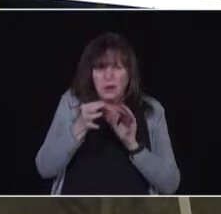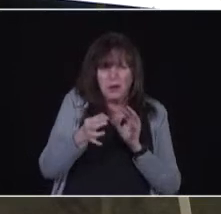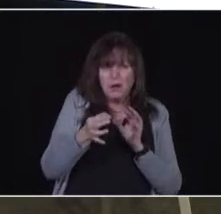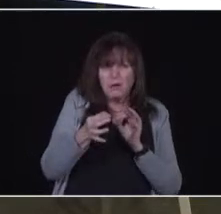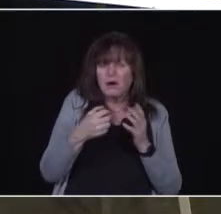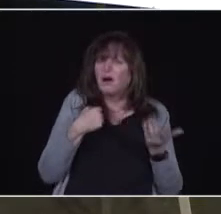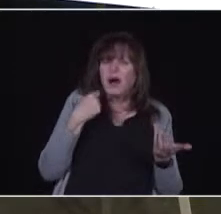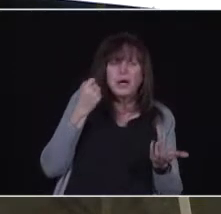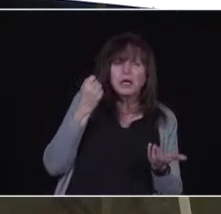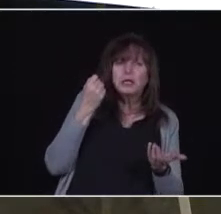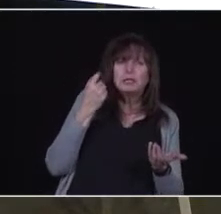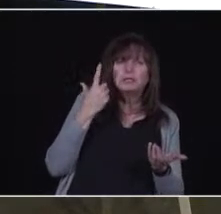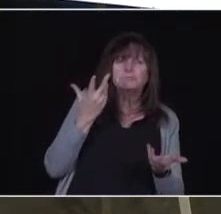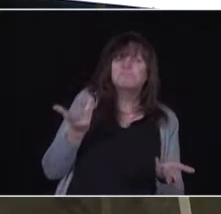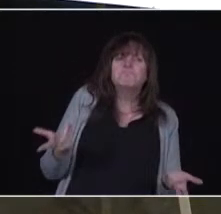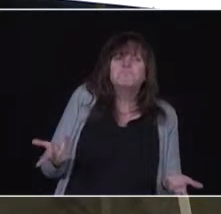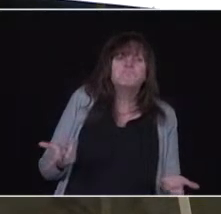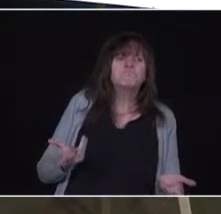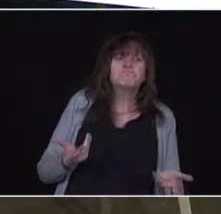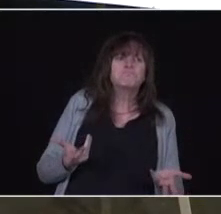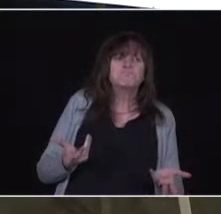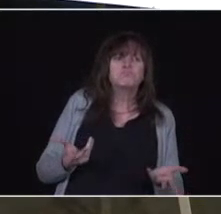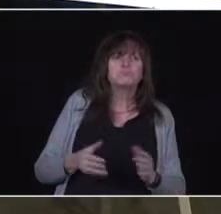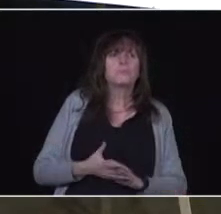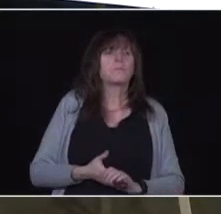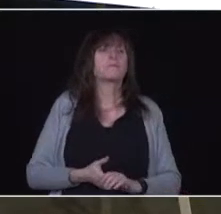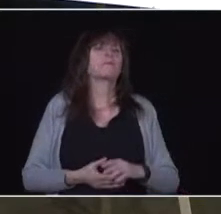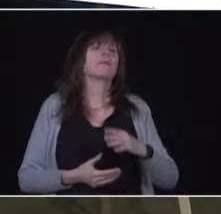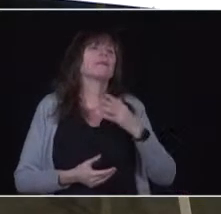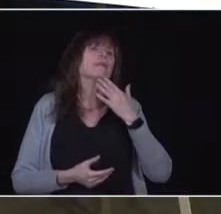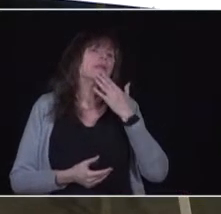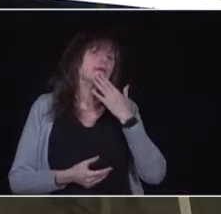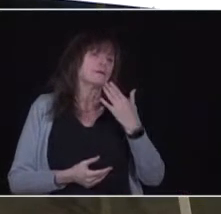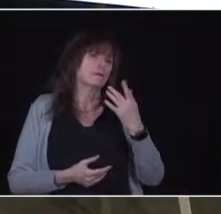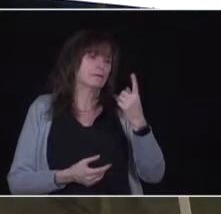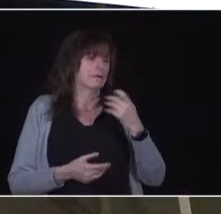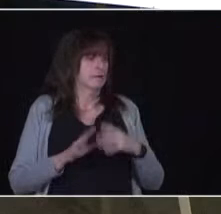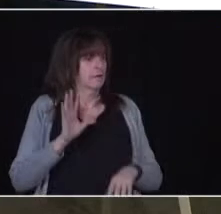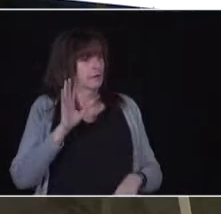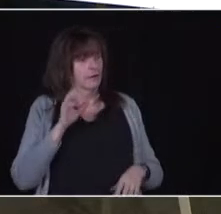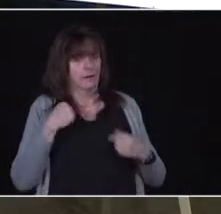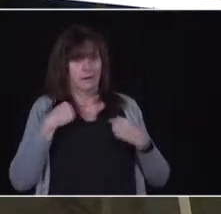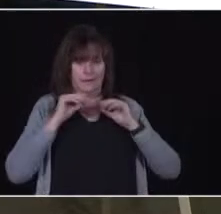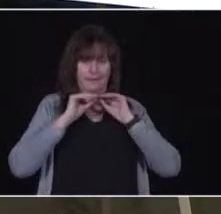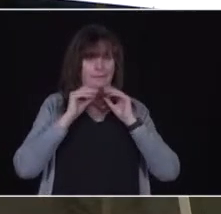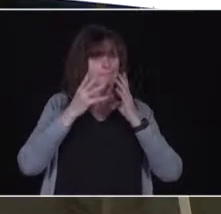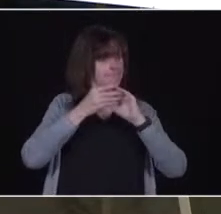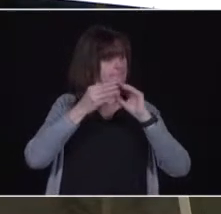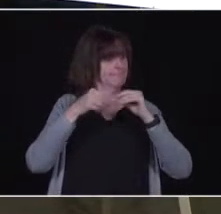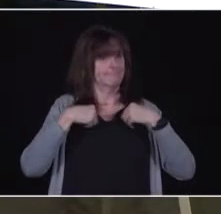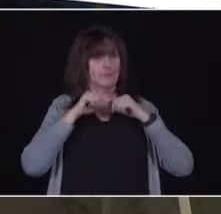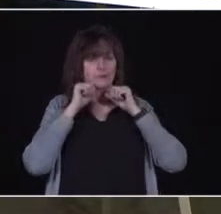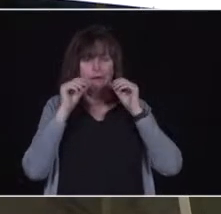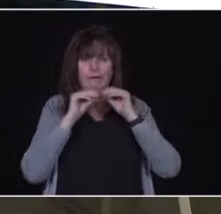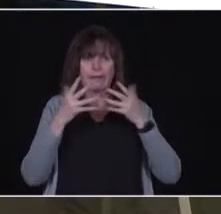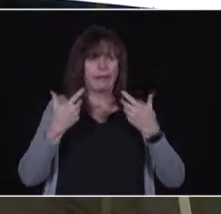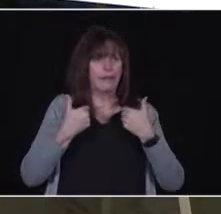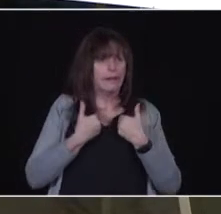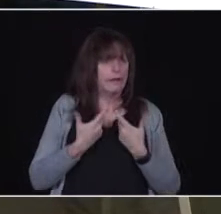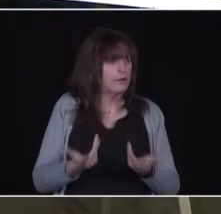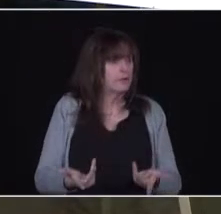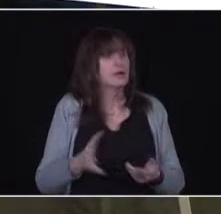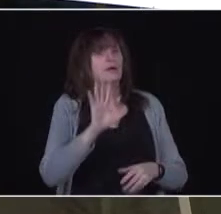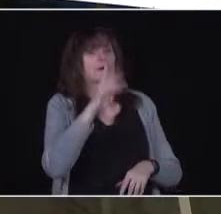First of all, I obviously was not clear enough when I said that because of lack of vaccine supply we wouldn't have the online booking